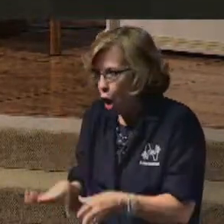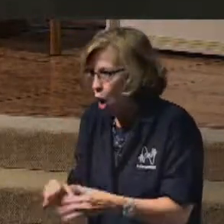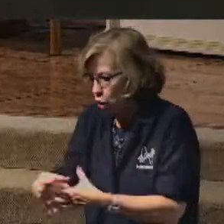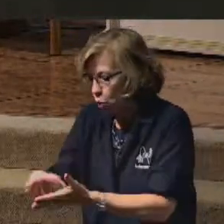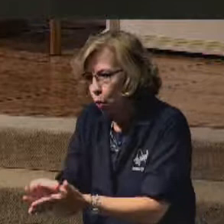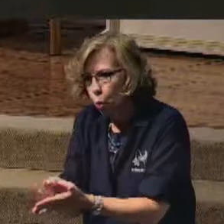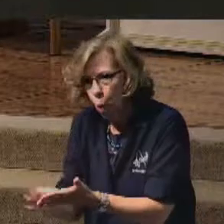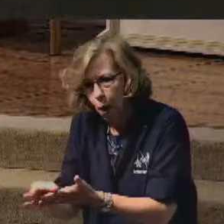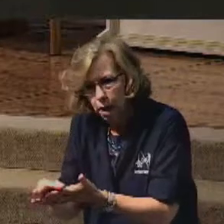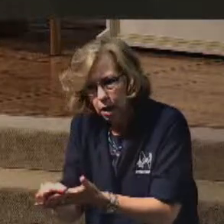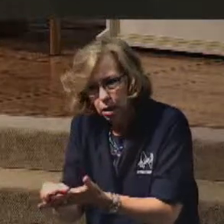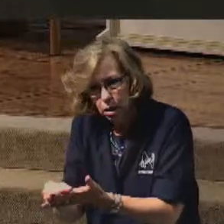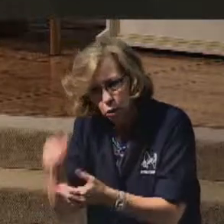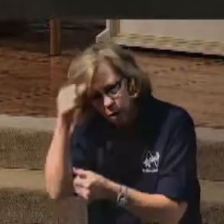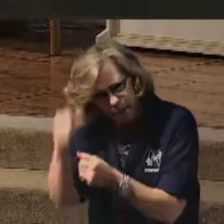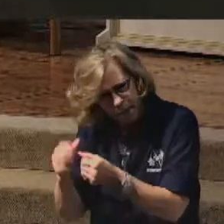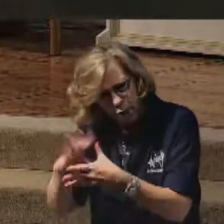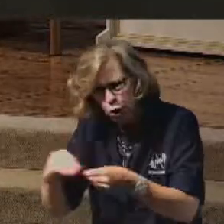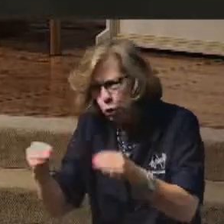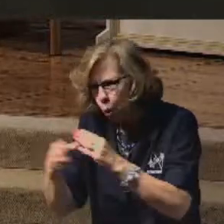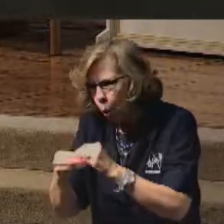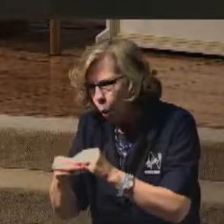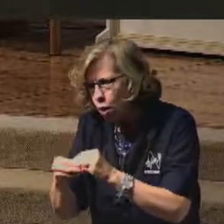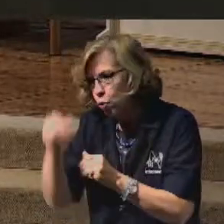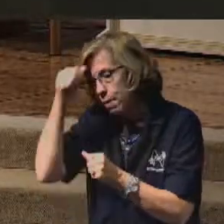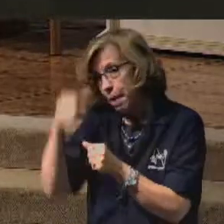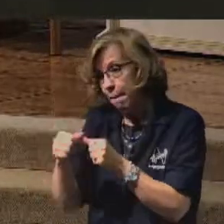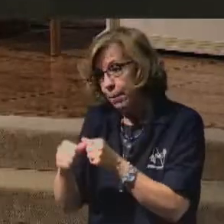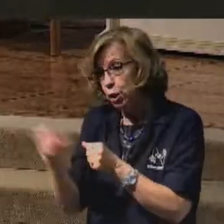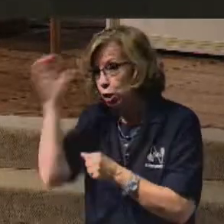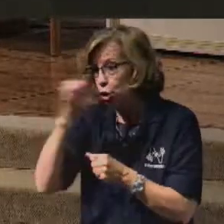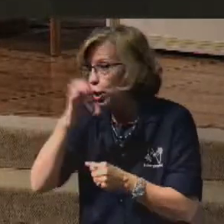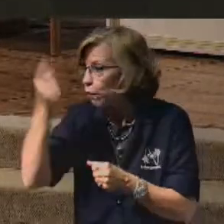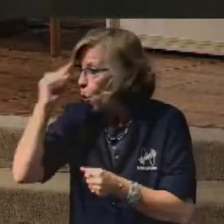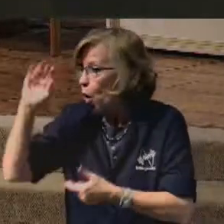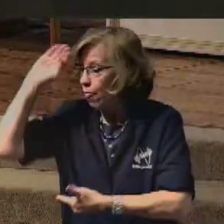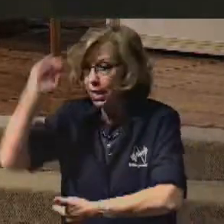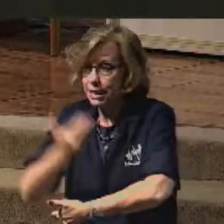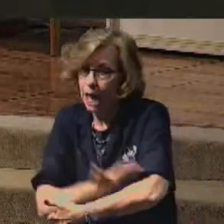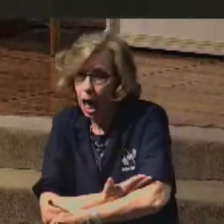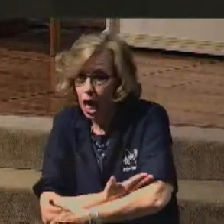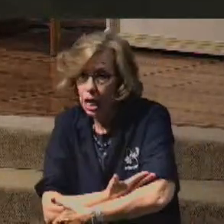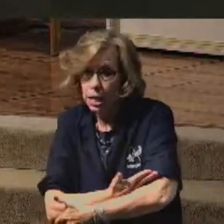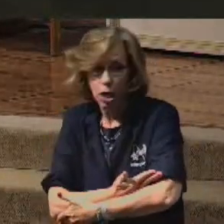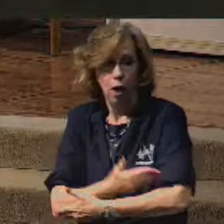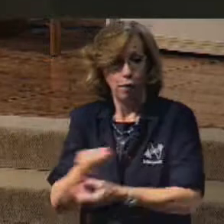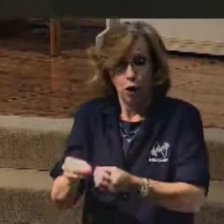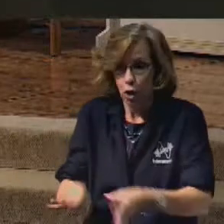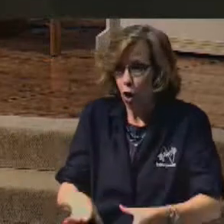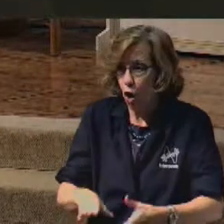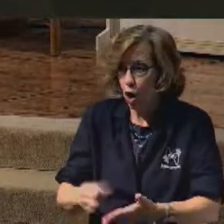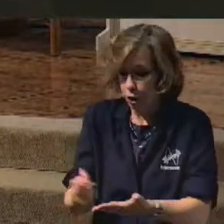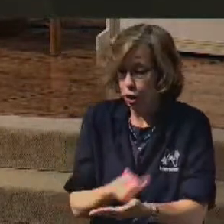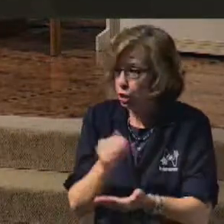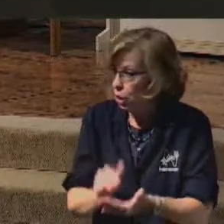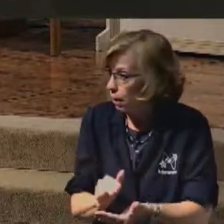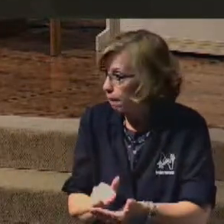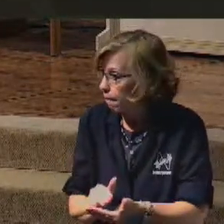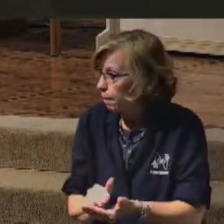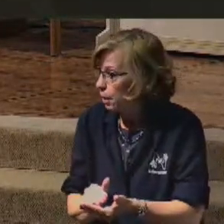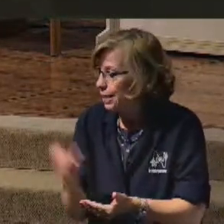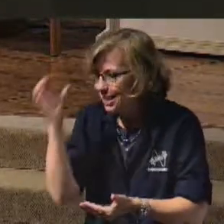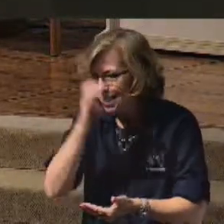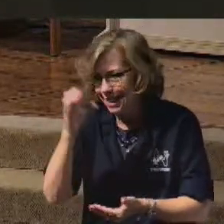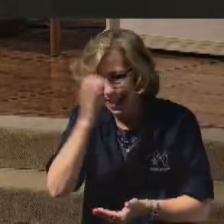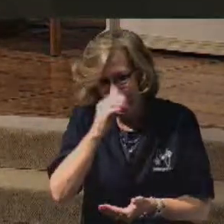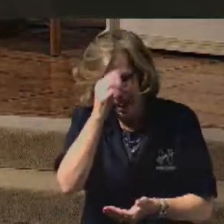the prodigal son, the lost sheep. Seek. Notice two things